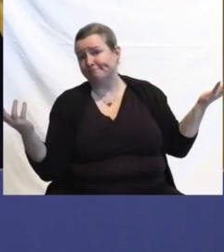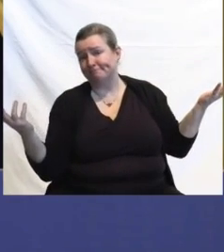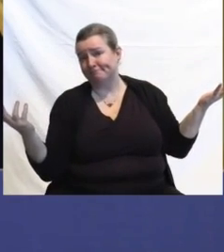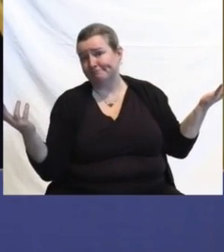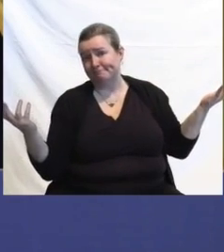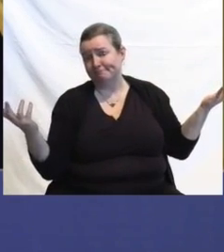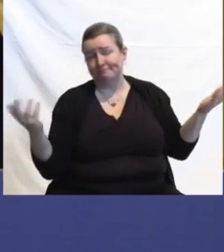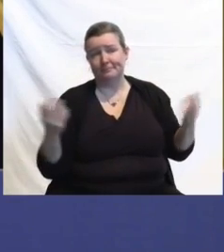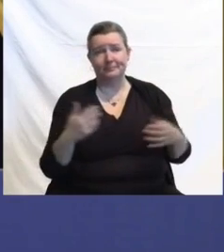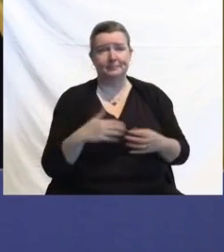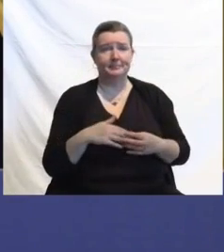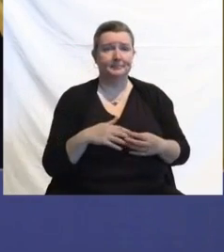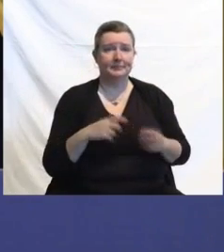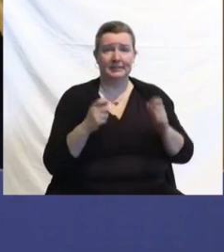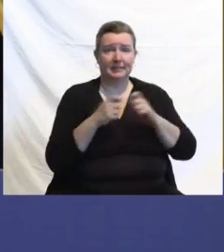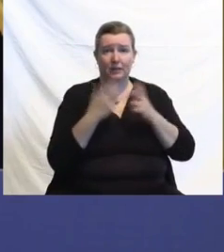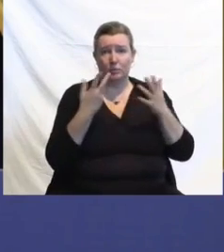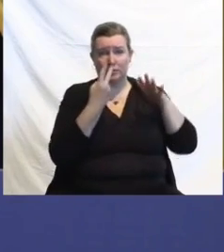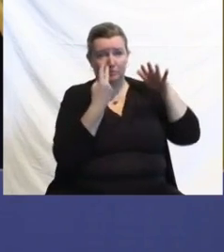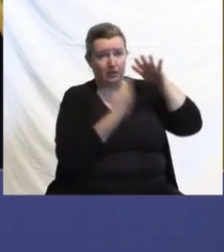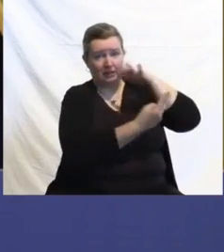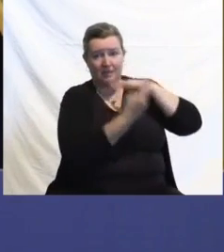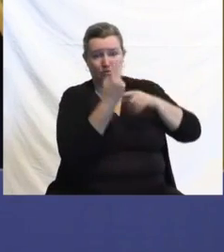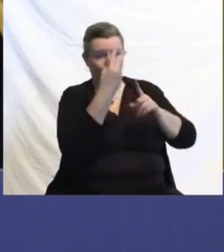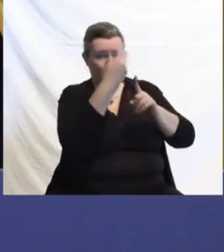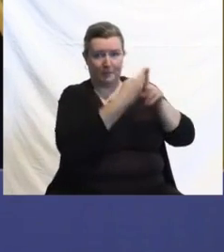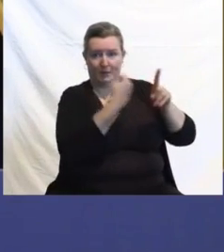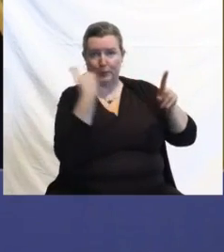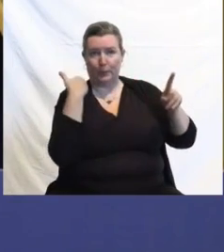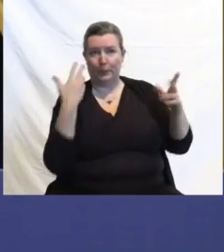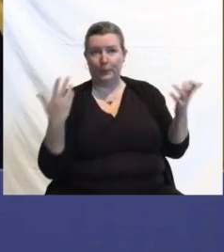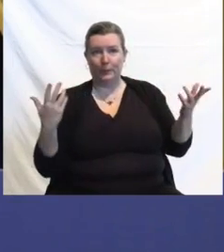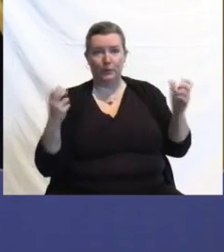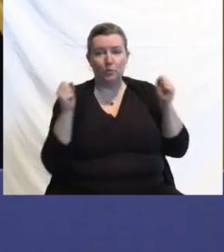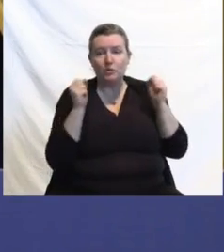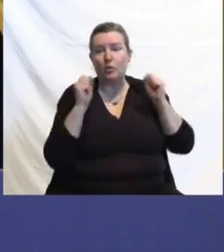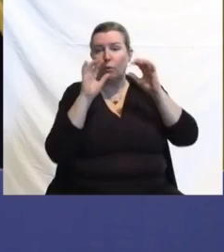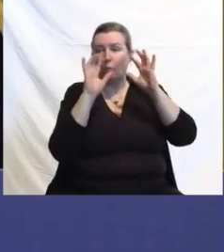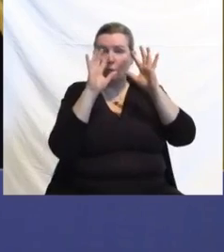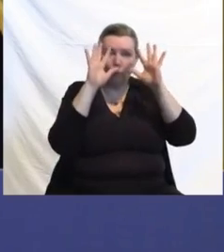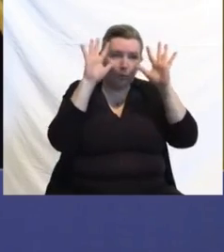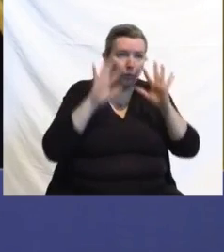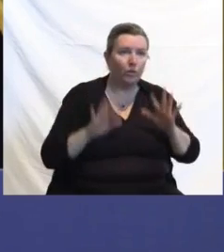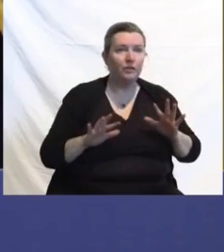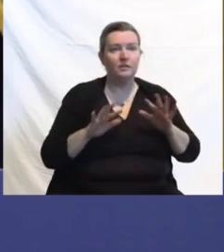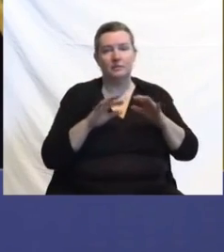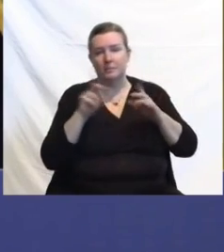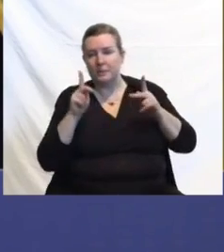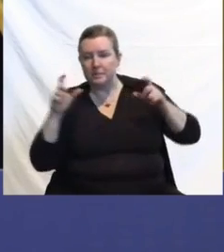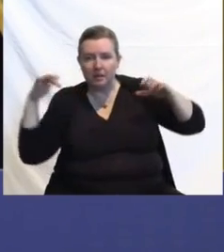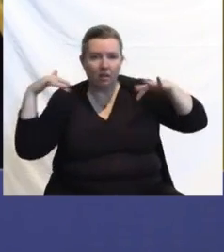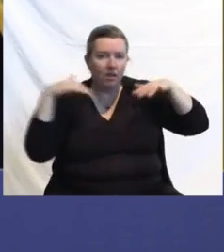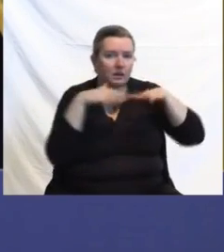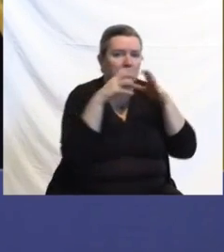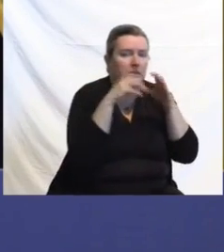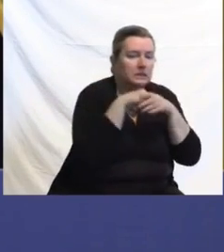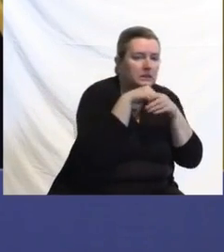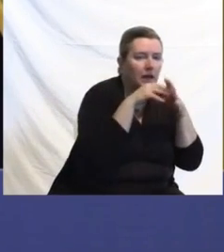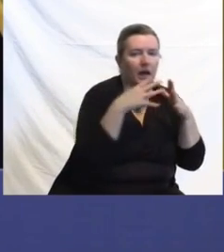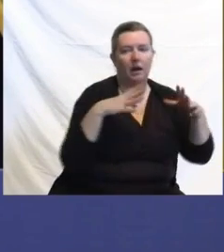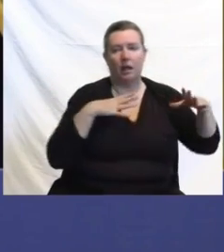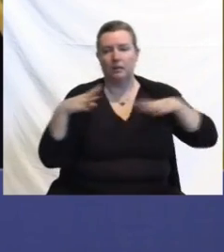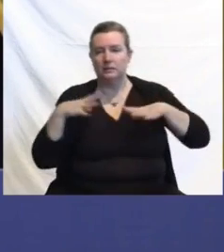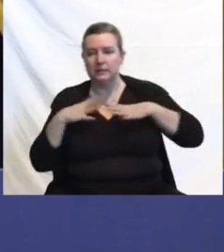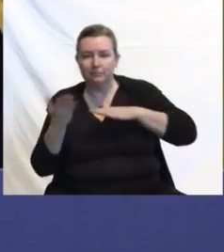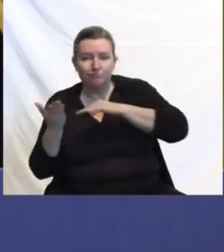exactly as we had said it would between cold weather, going indoors, holidays, it's going up. But I think it's a very fair point. We have the